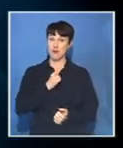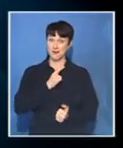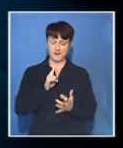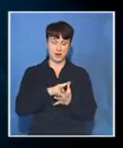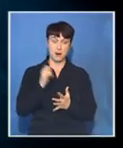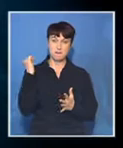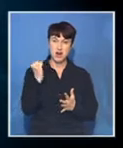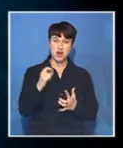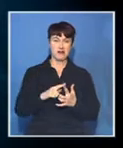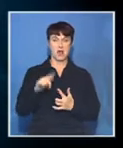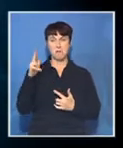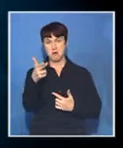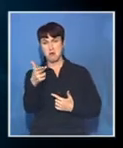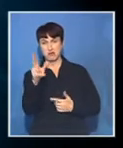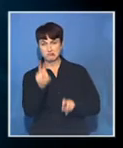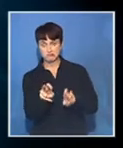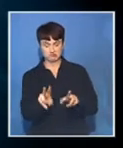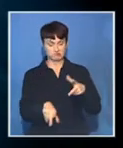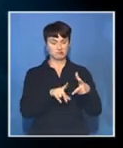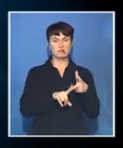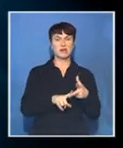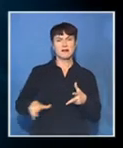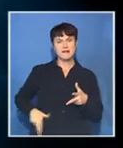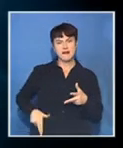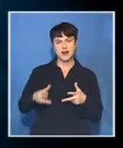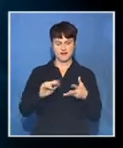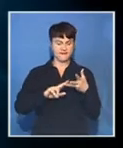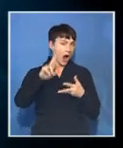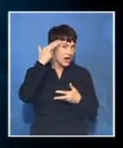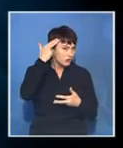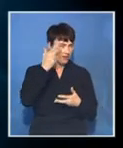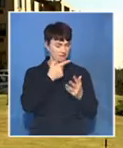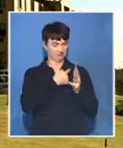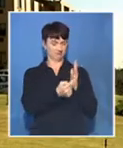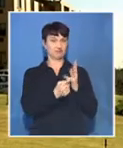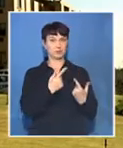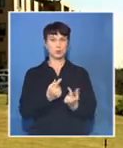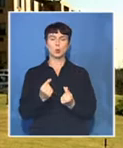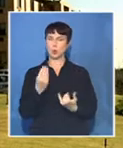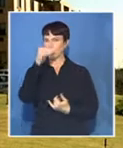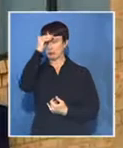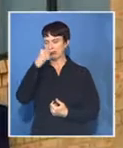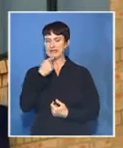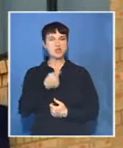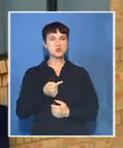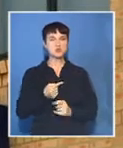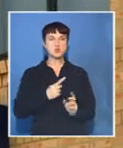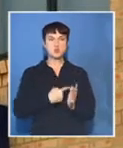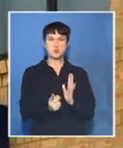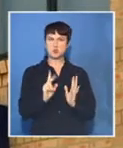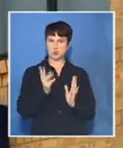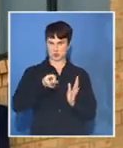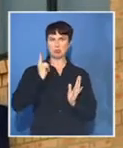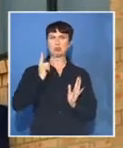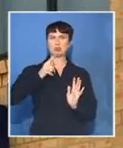Murder, armed robbery, possession of unlicensed firearm and hijacking. Police have warned the public not to confront